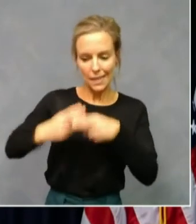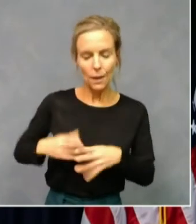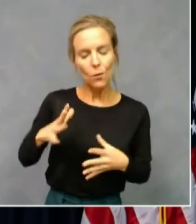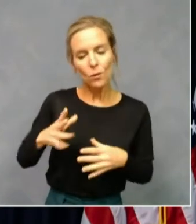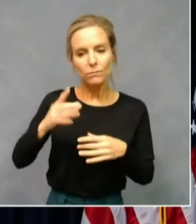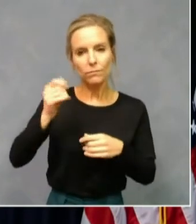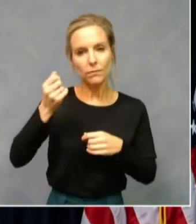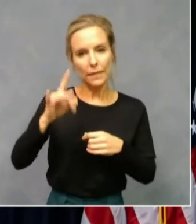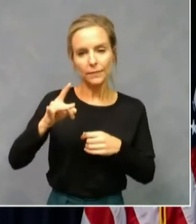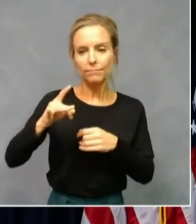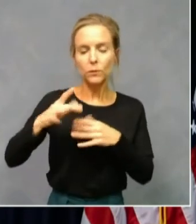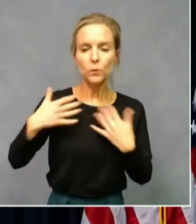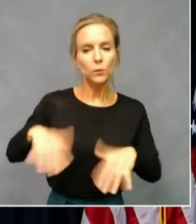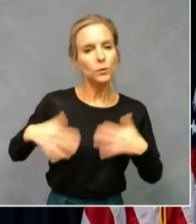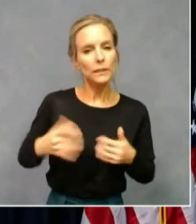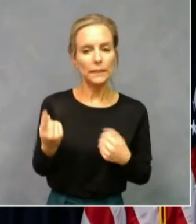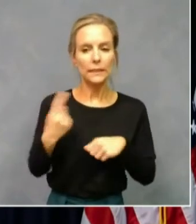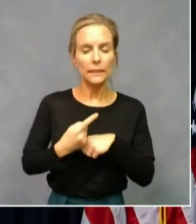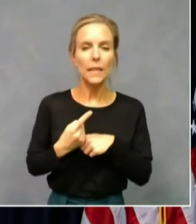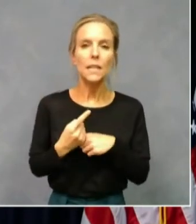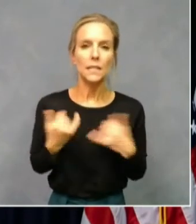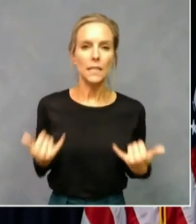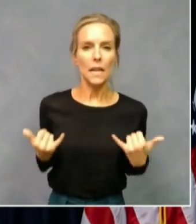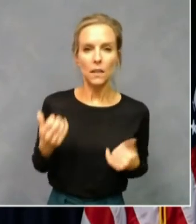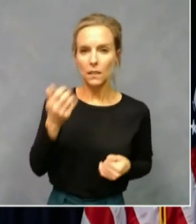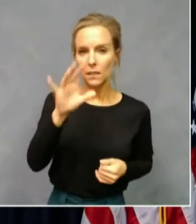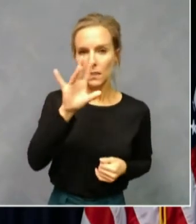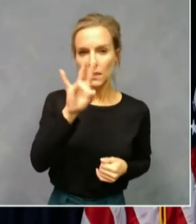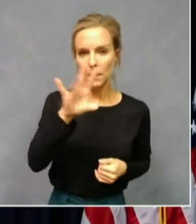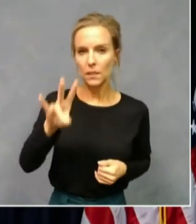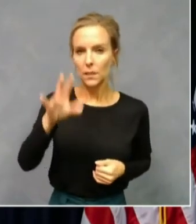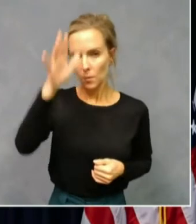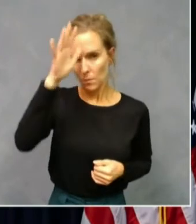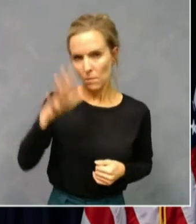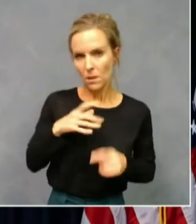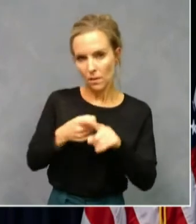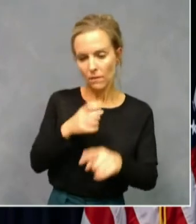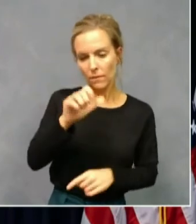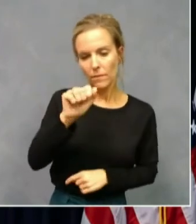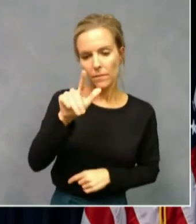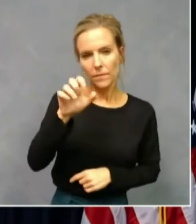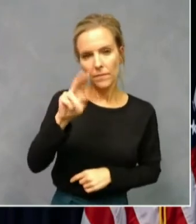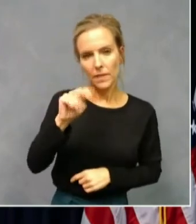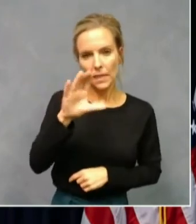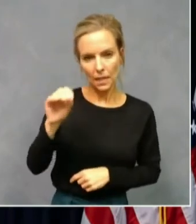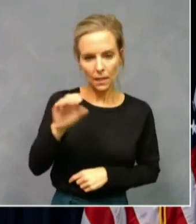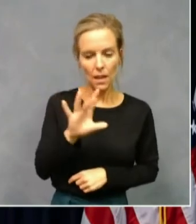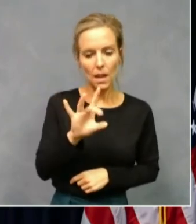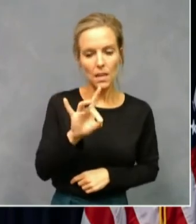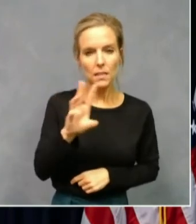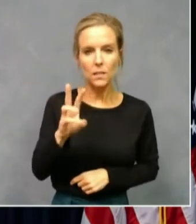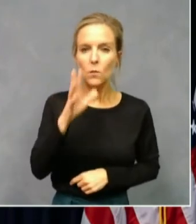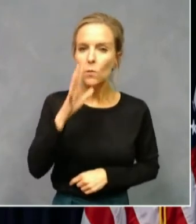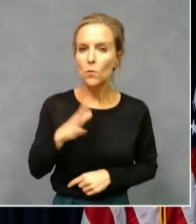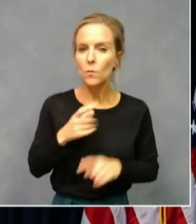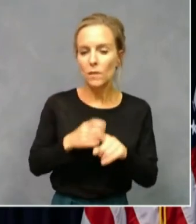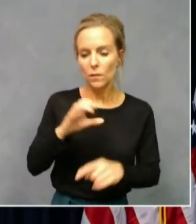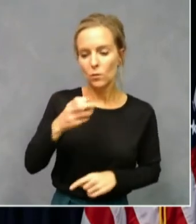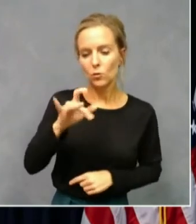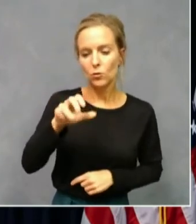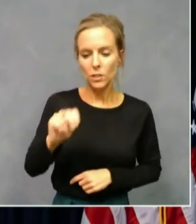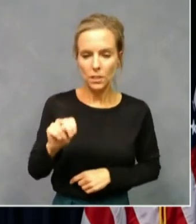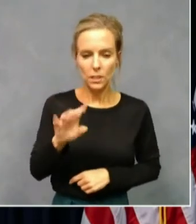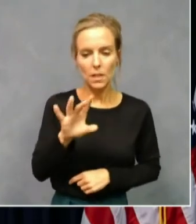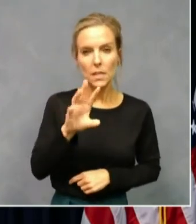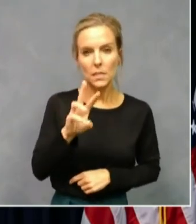Today includes a 77-year-old man from Allen County, an 86-year-old woman from Christian, a 66